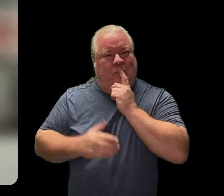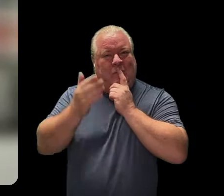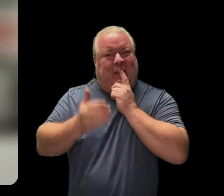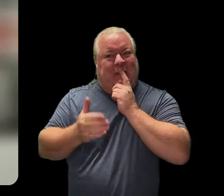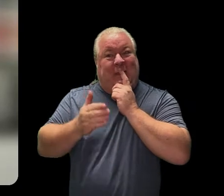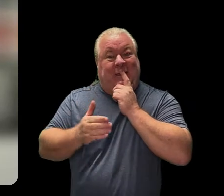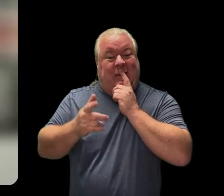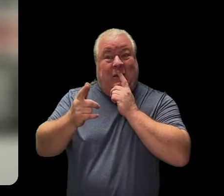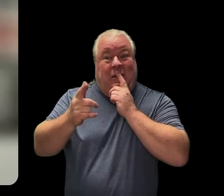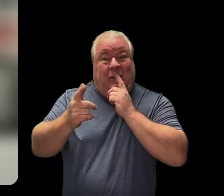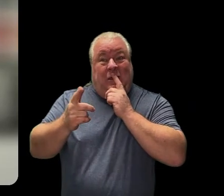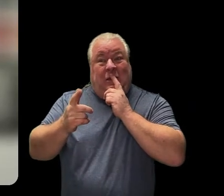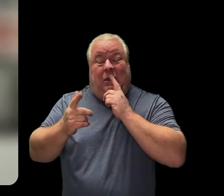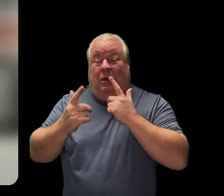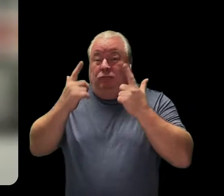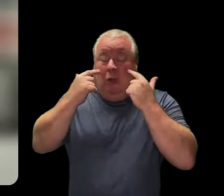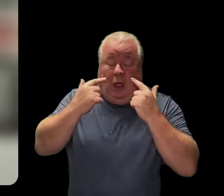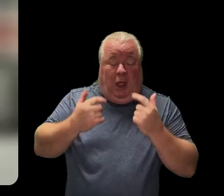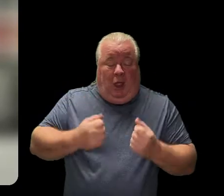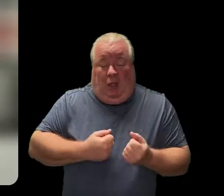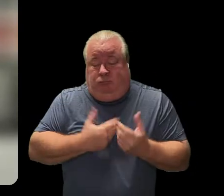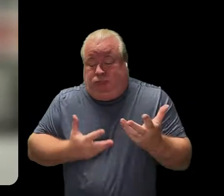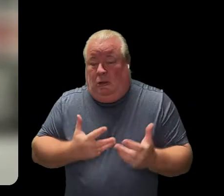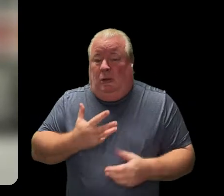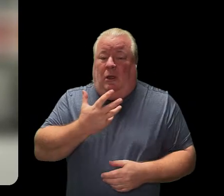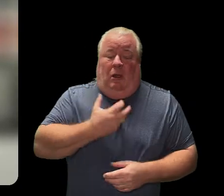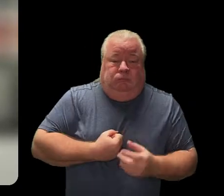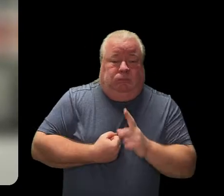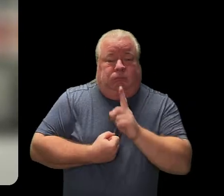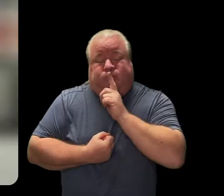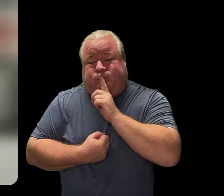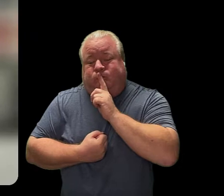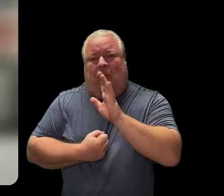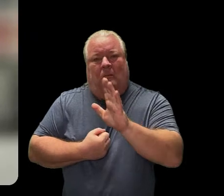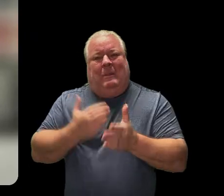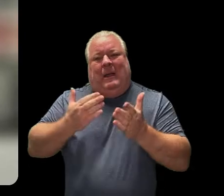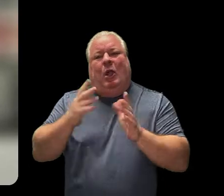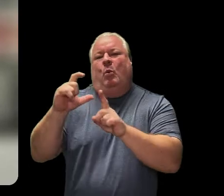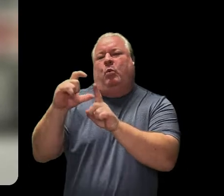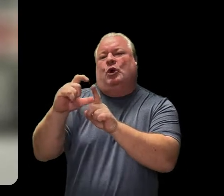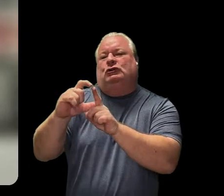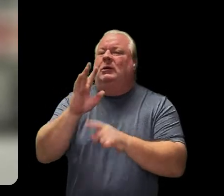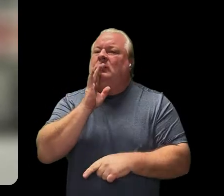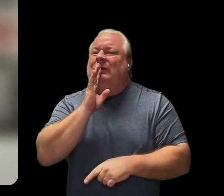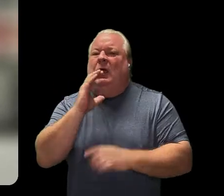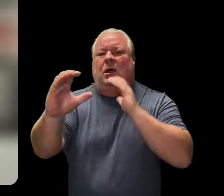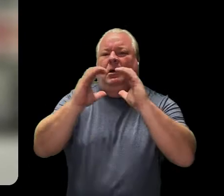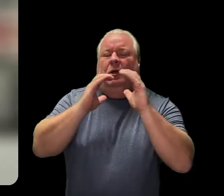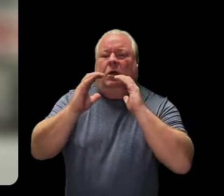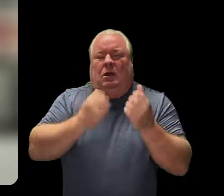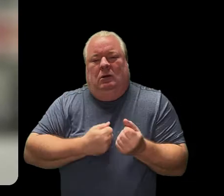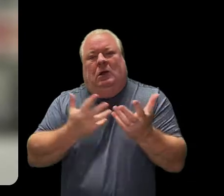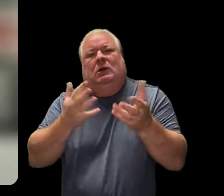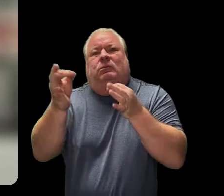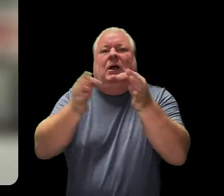instead of your tears. For the older students, maybe you really didn't